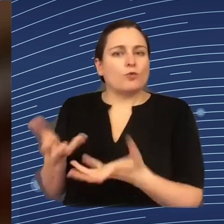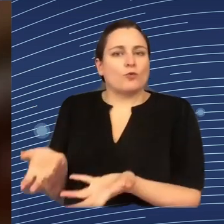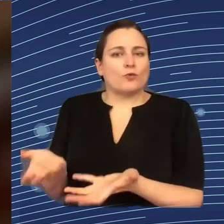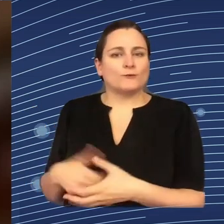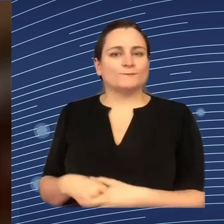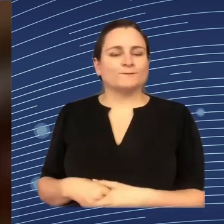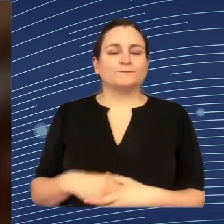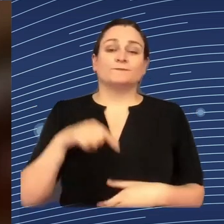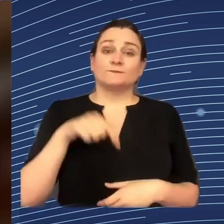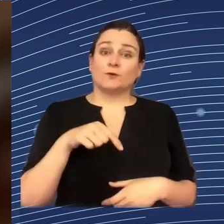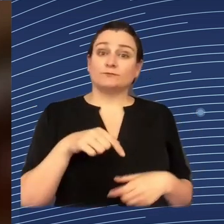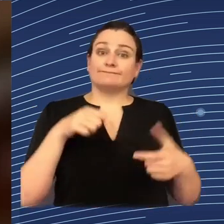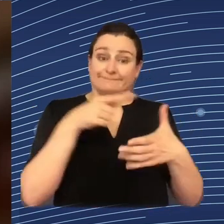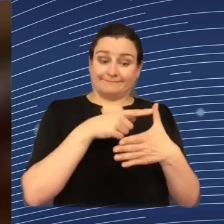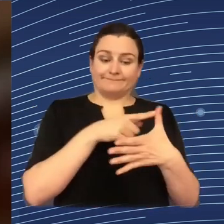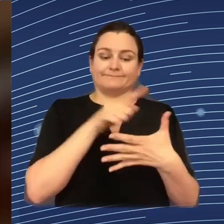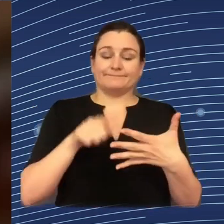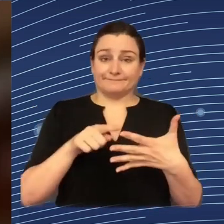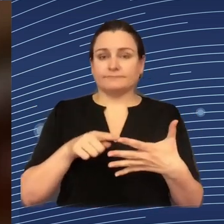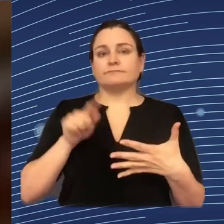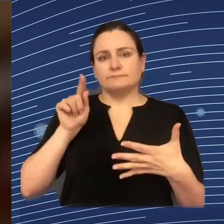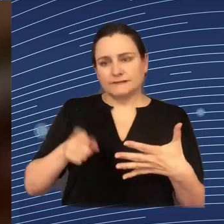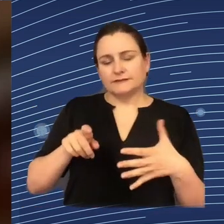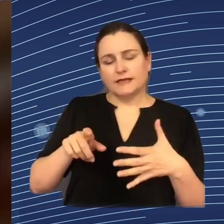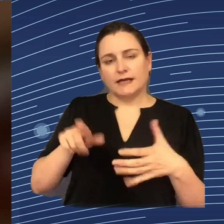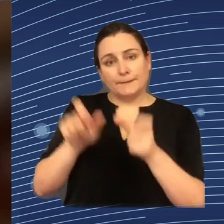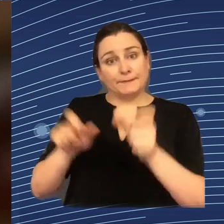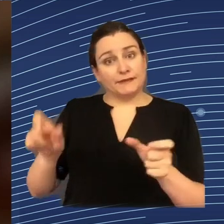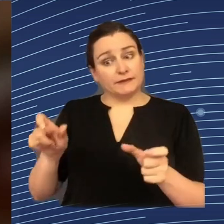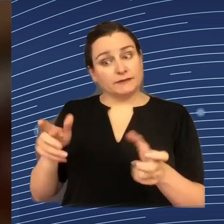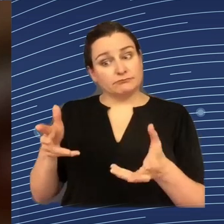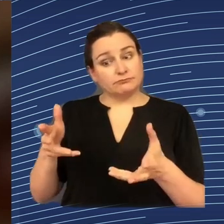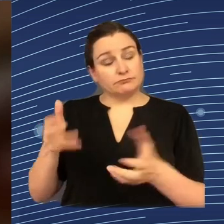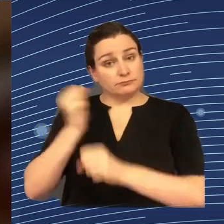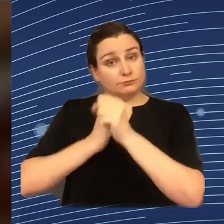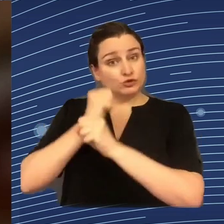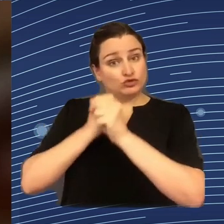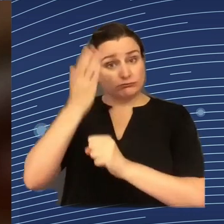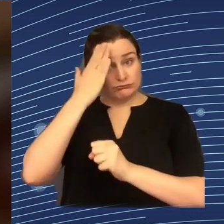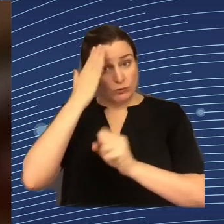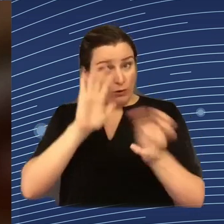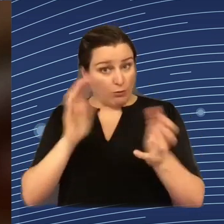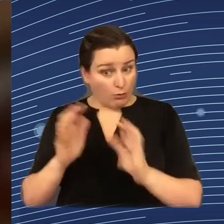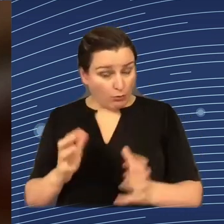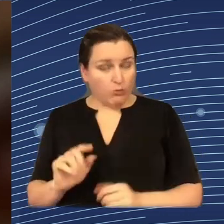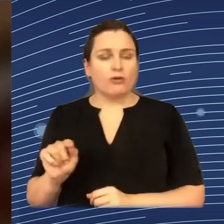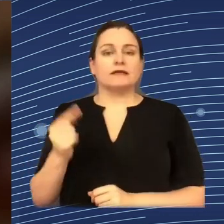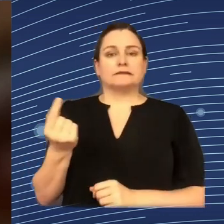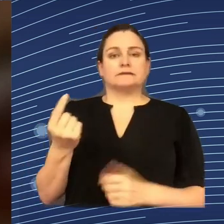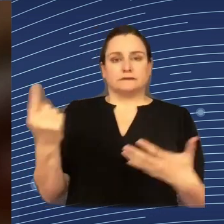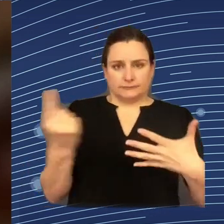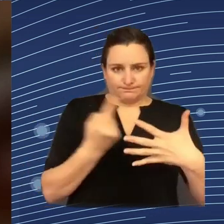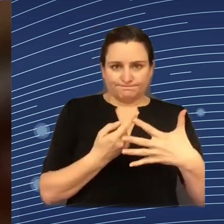machine learning expert, but also the people affected, they can have a say in the best methods that need to,